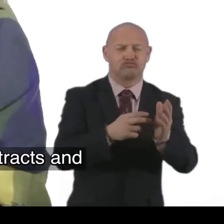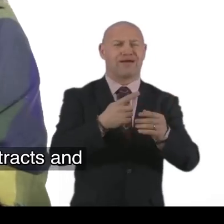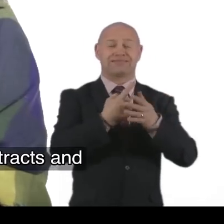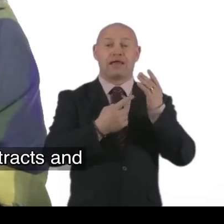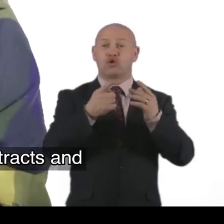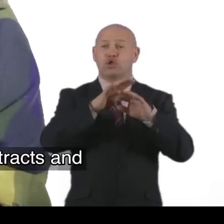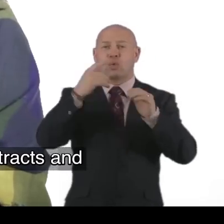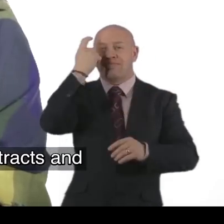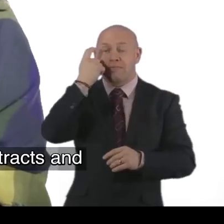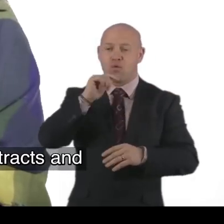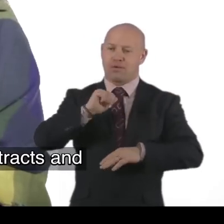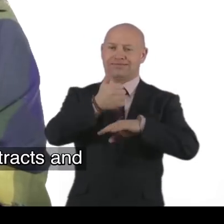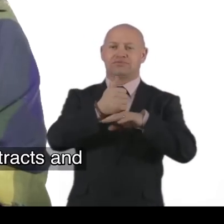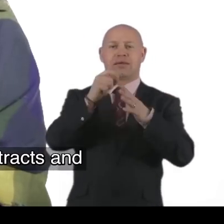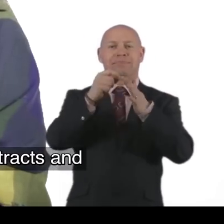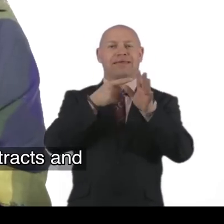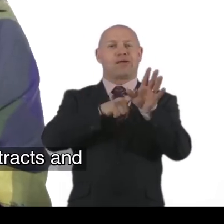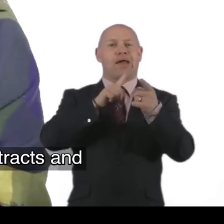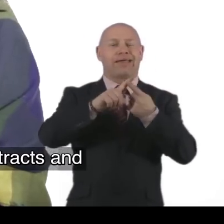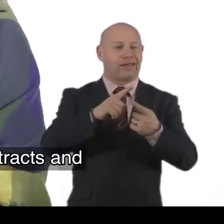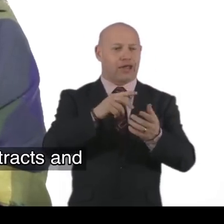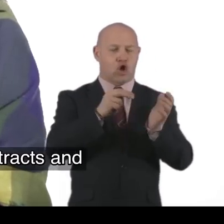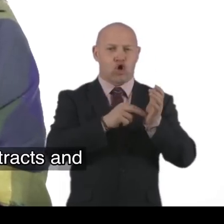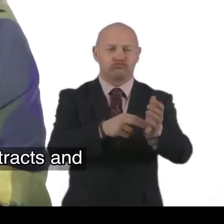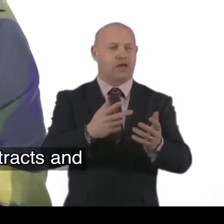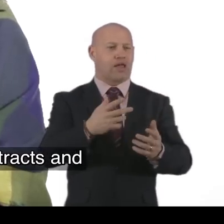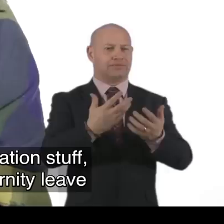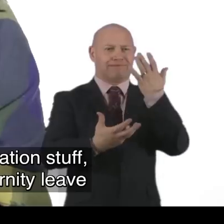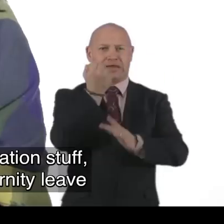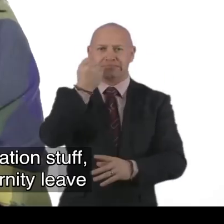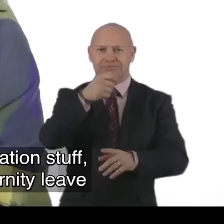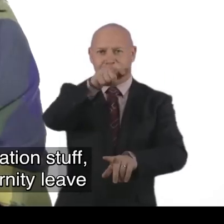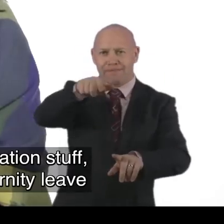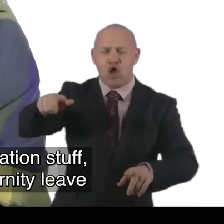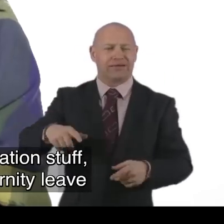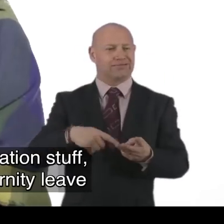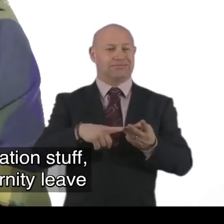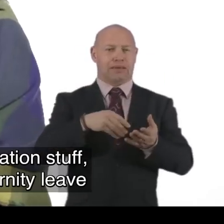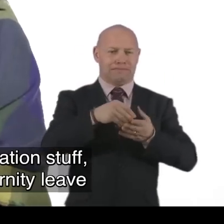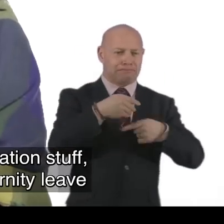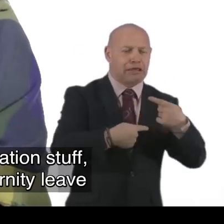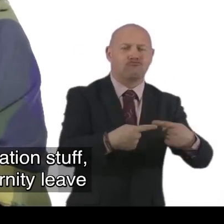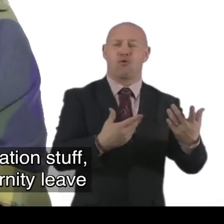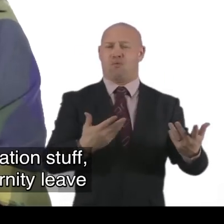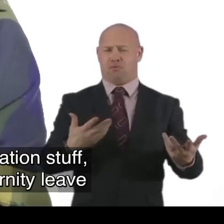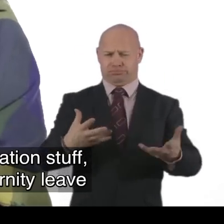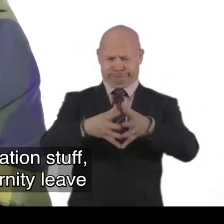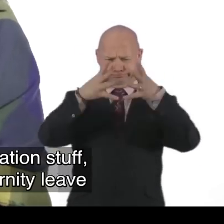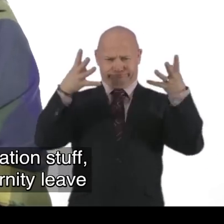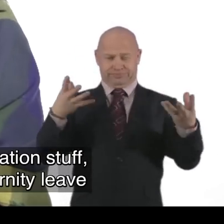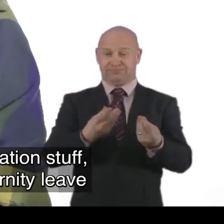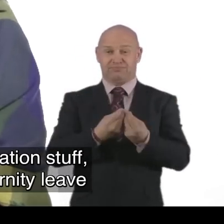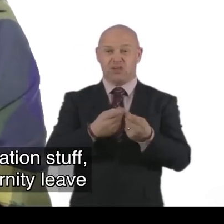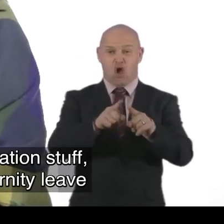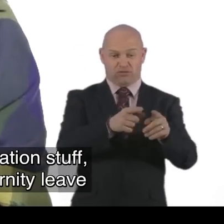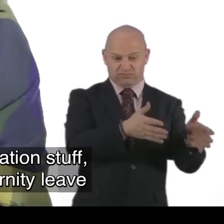In the. Contracts and things. Things that don't really think about. Like setting up your PAA contracts. Finding employees. Um. Payroll. All the kind of